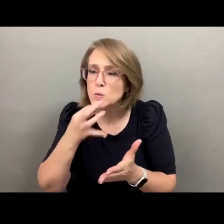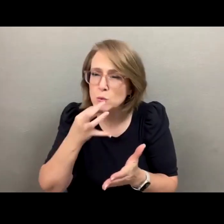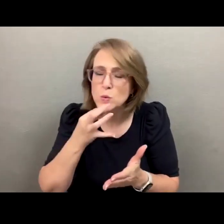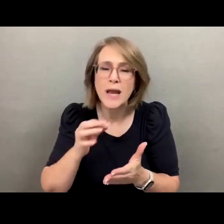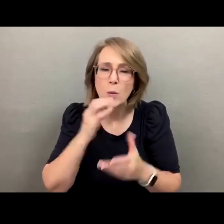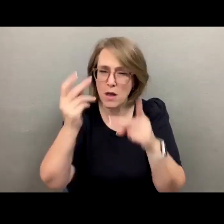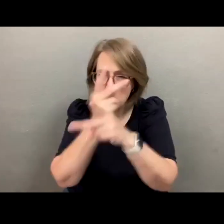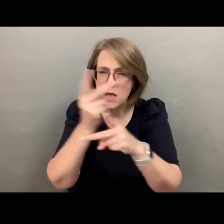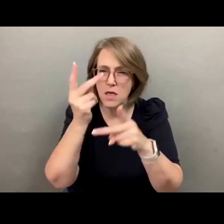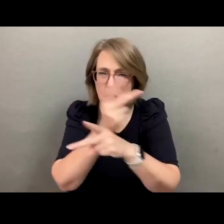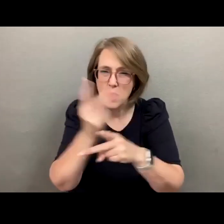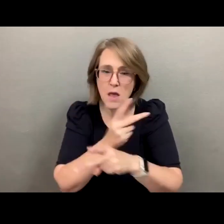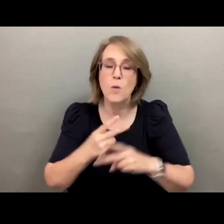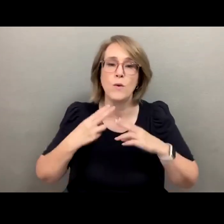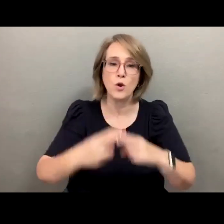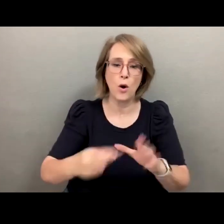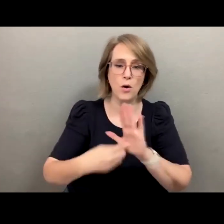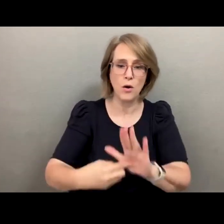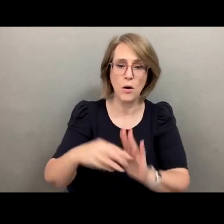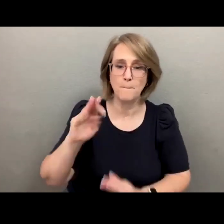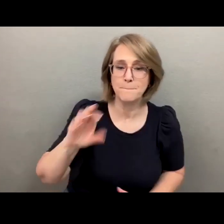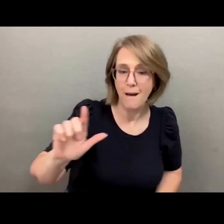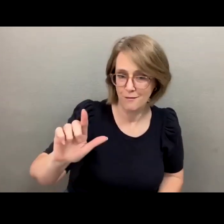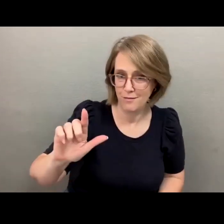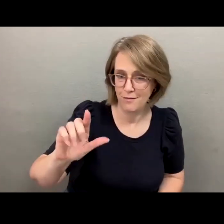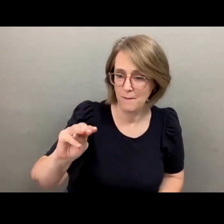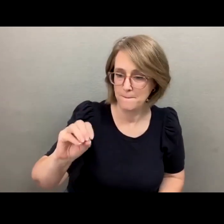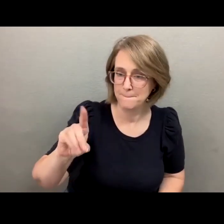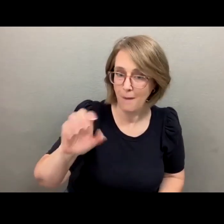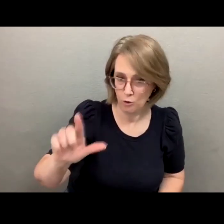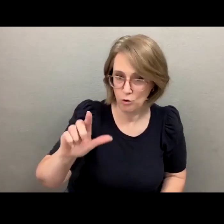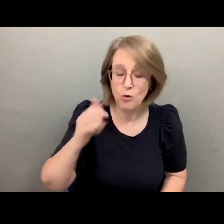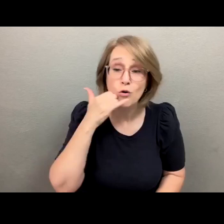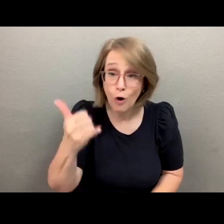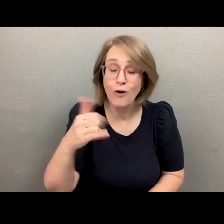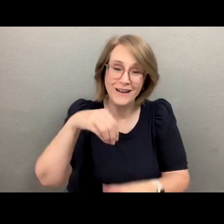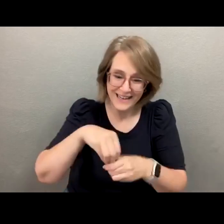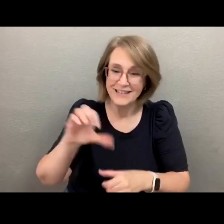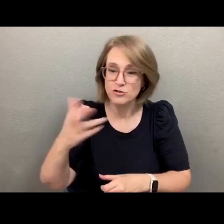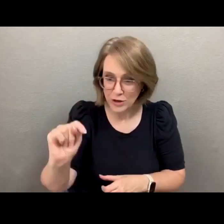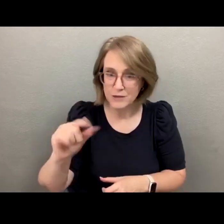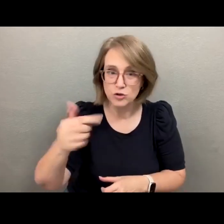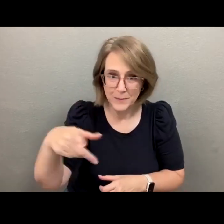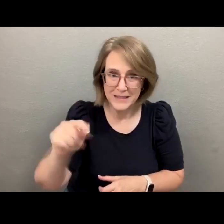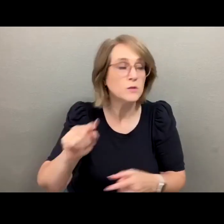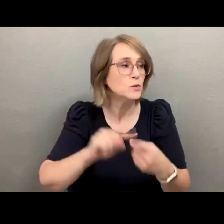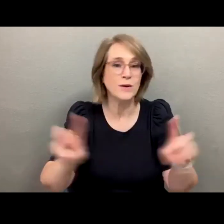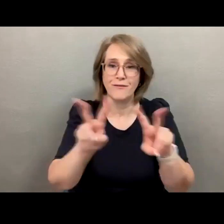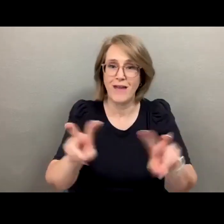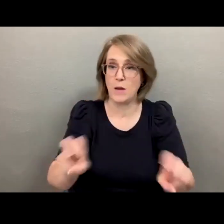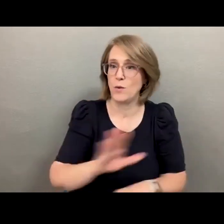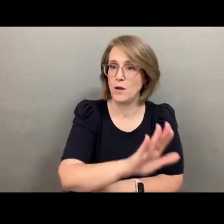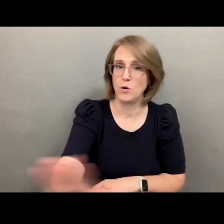have a model calls that then you can use, that then chat GPT will use to evaluate your